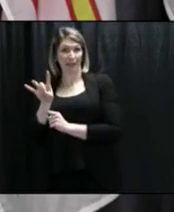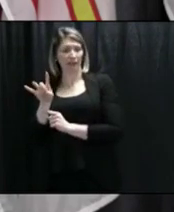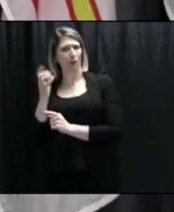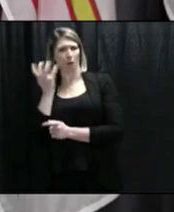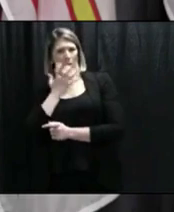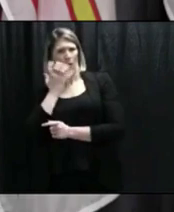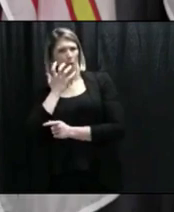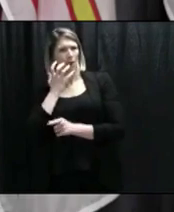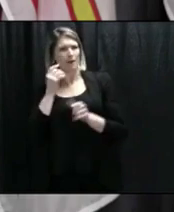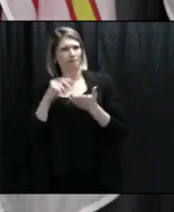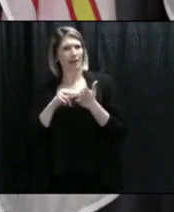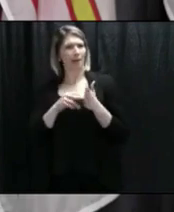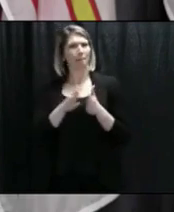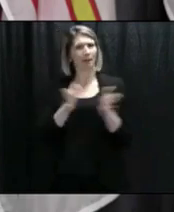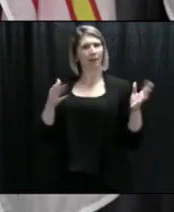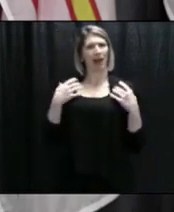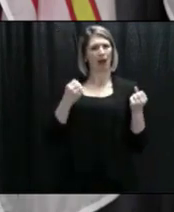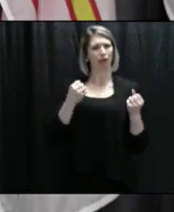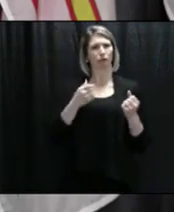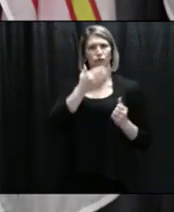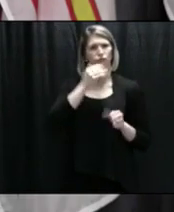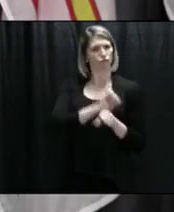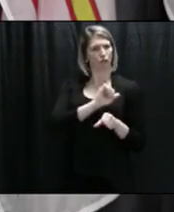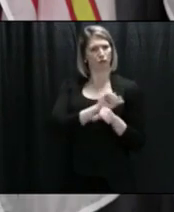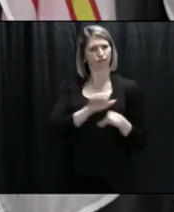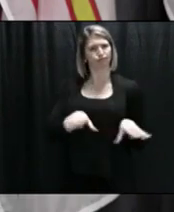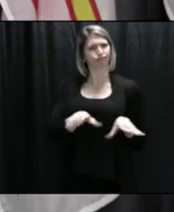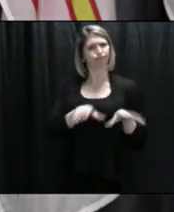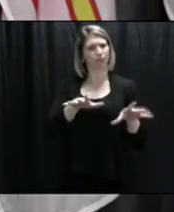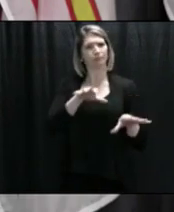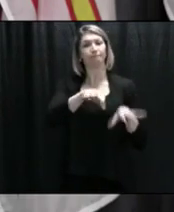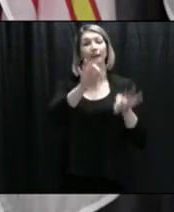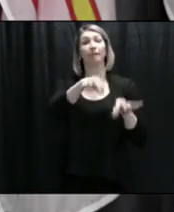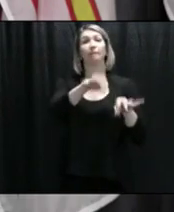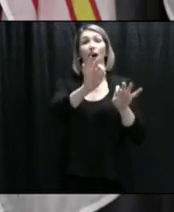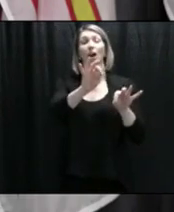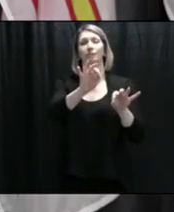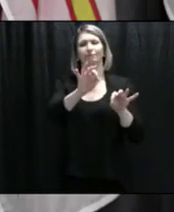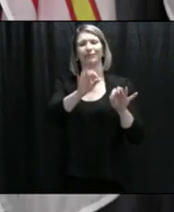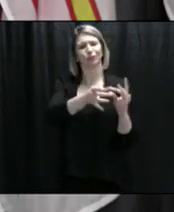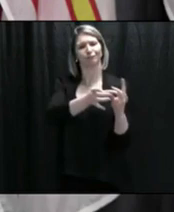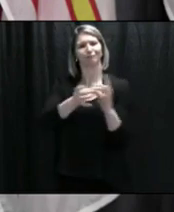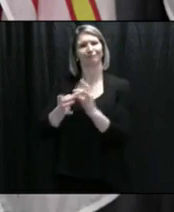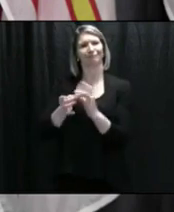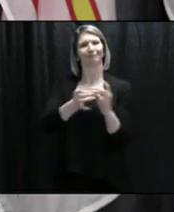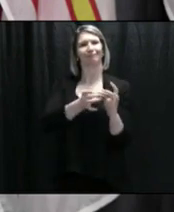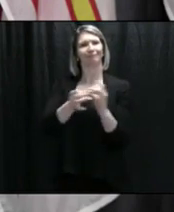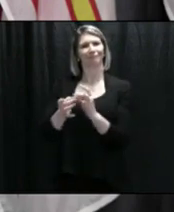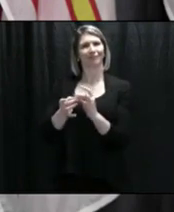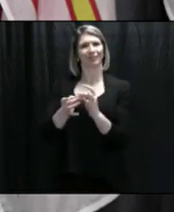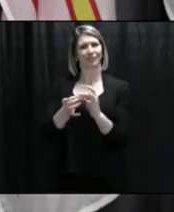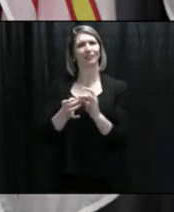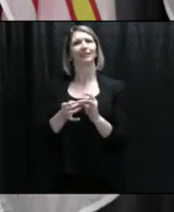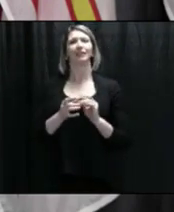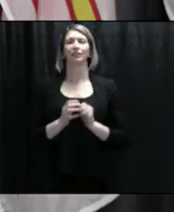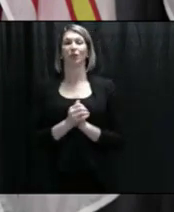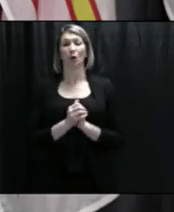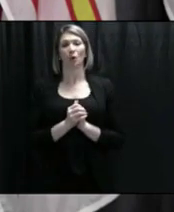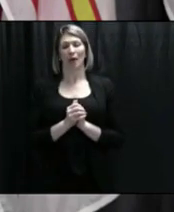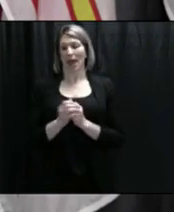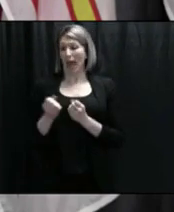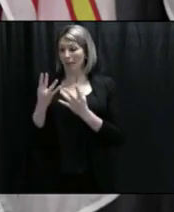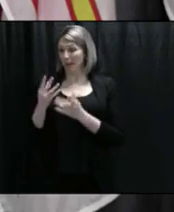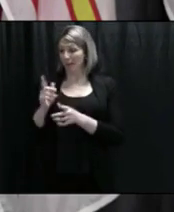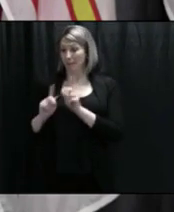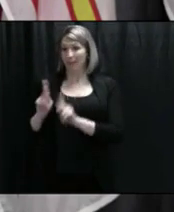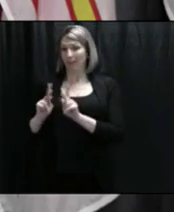up those positive cases. And so it's really just not about the number of tests. And sometimes it can be about the timing because you've to